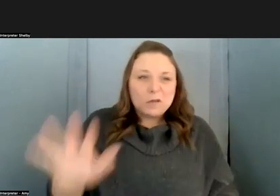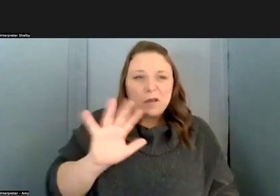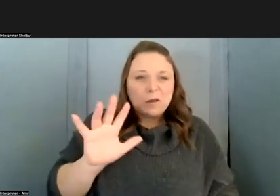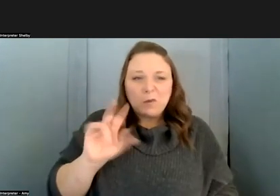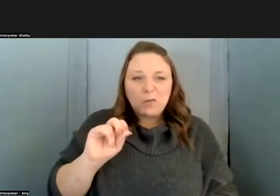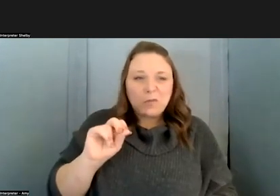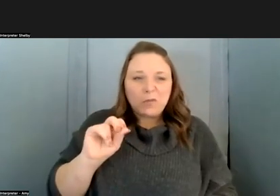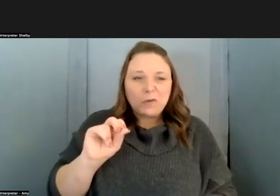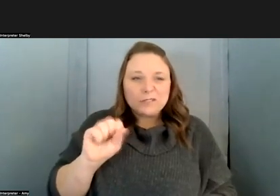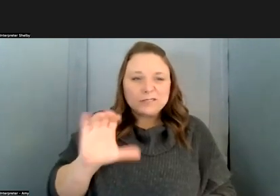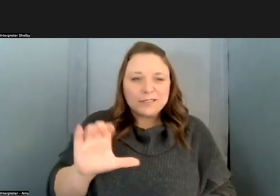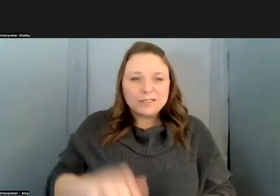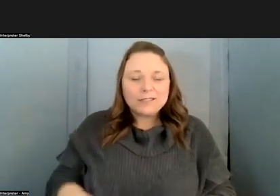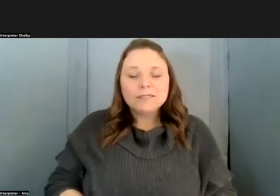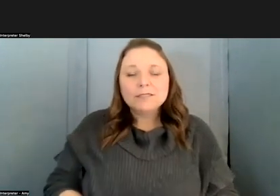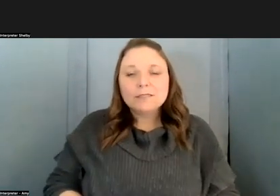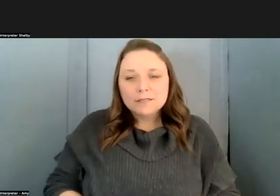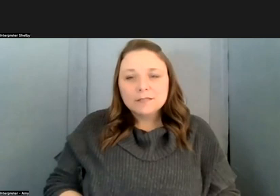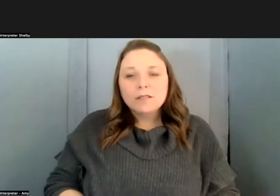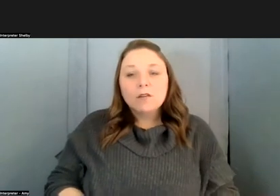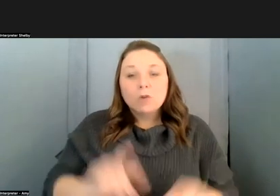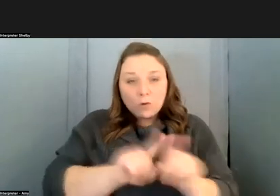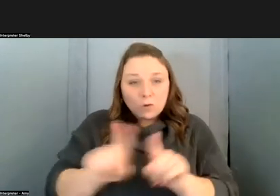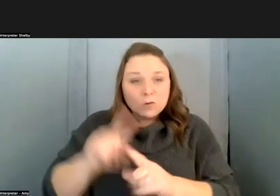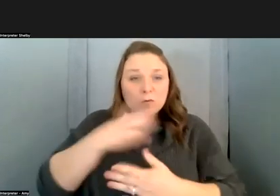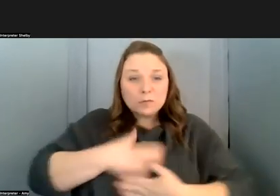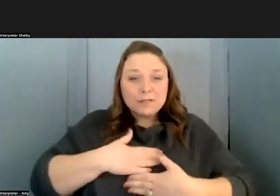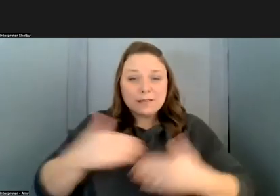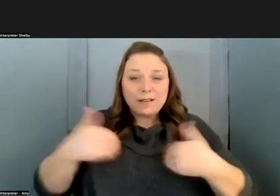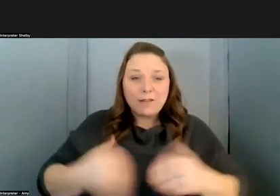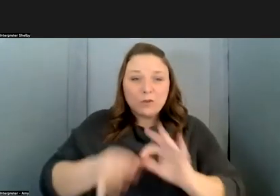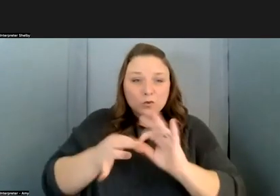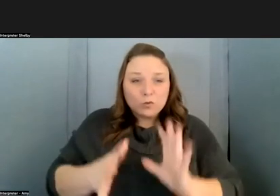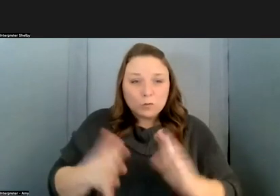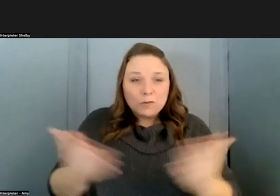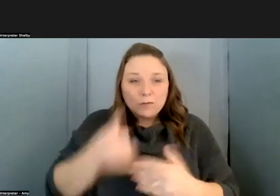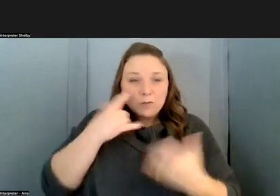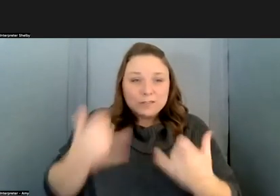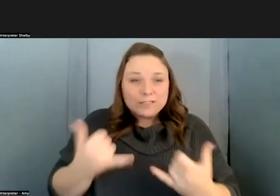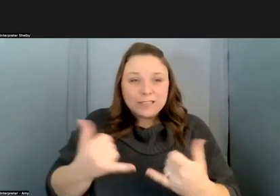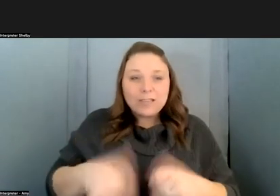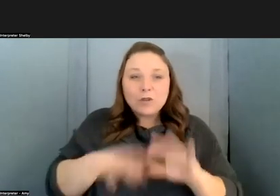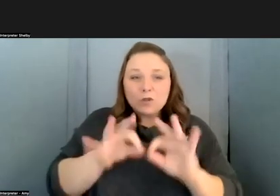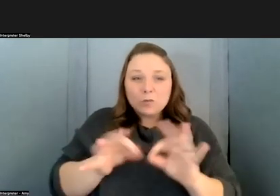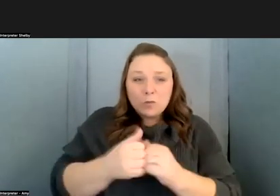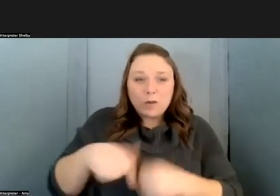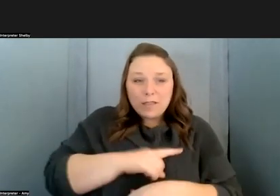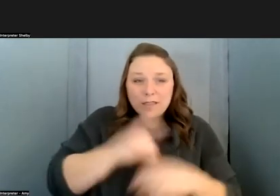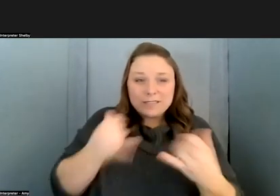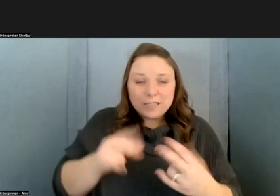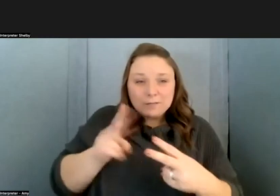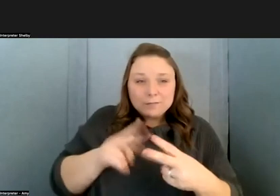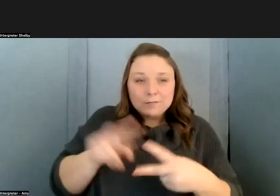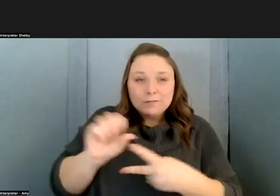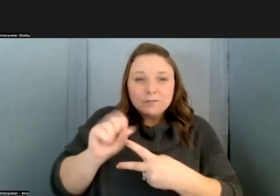and we are also pleased to have a sign language interpreter at today's session and the interpreters with us today are shelby